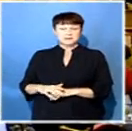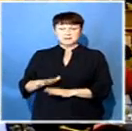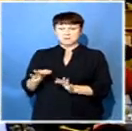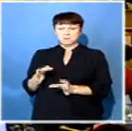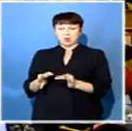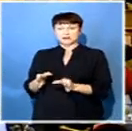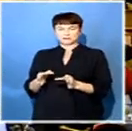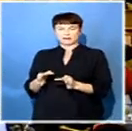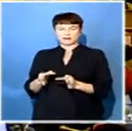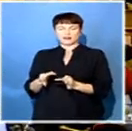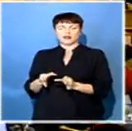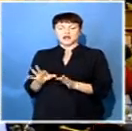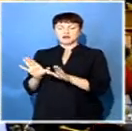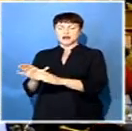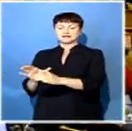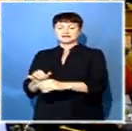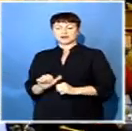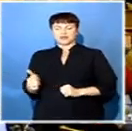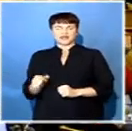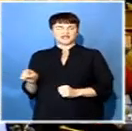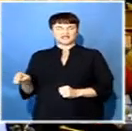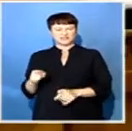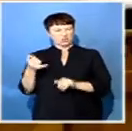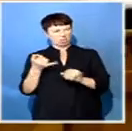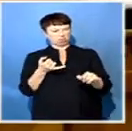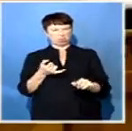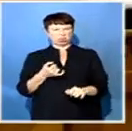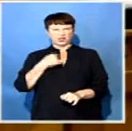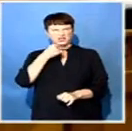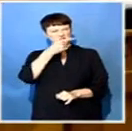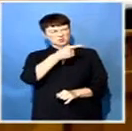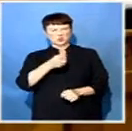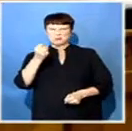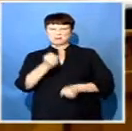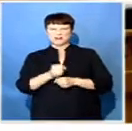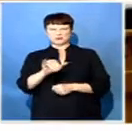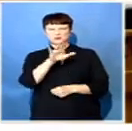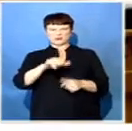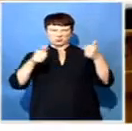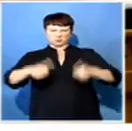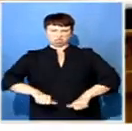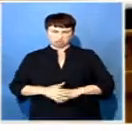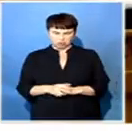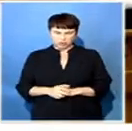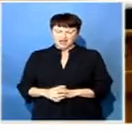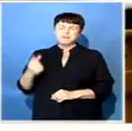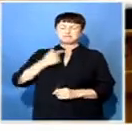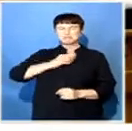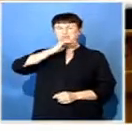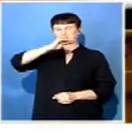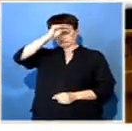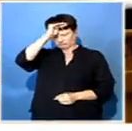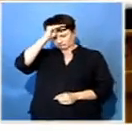impressed, accusing the president of ruining the country. I am sick to death of reading every weekend